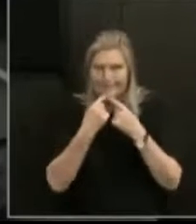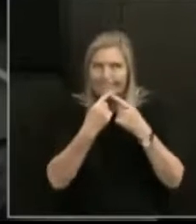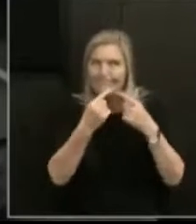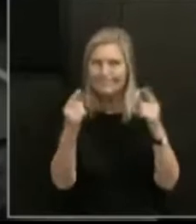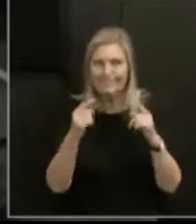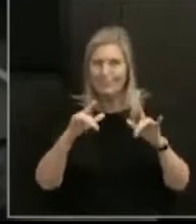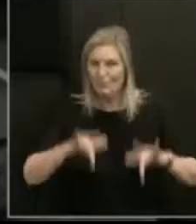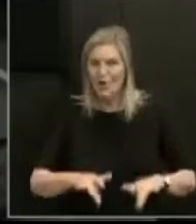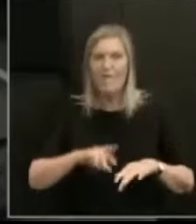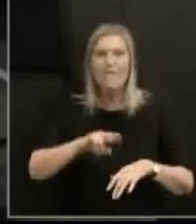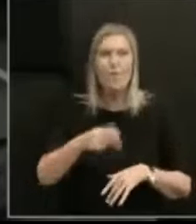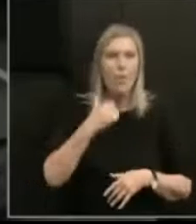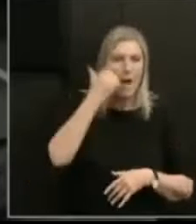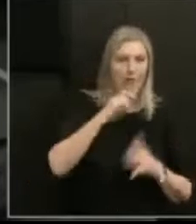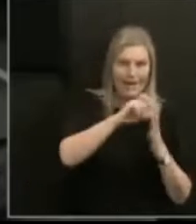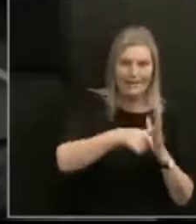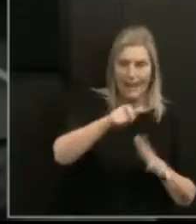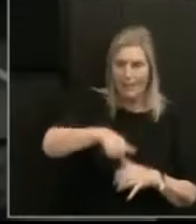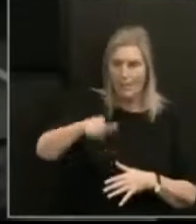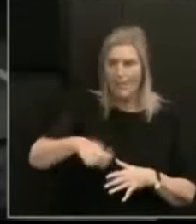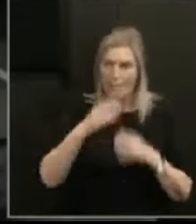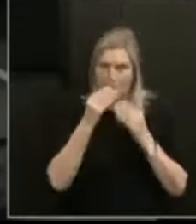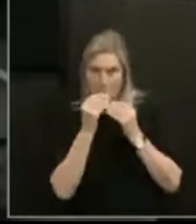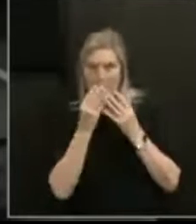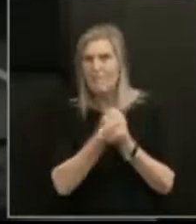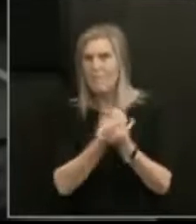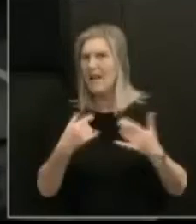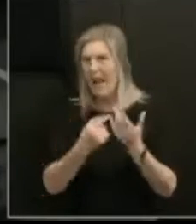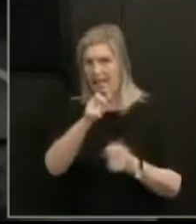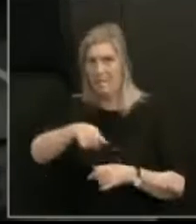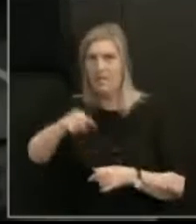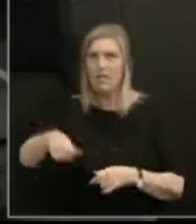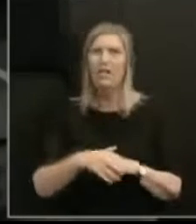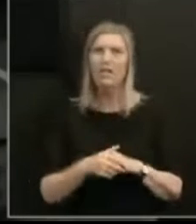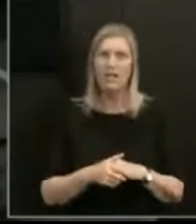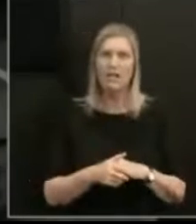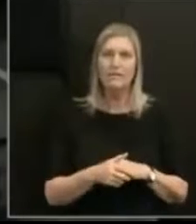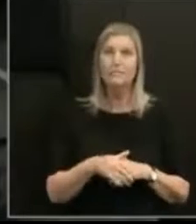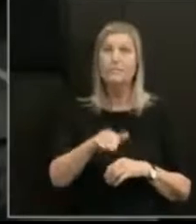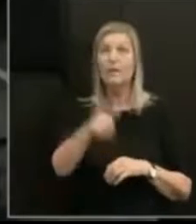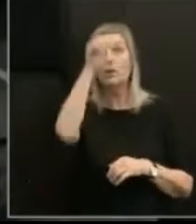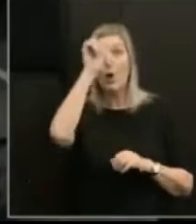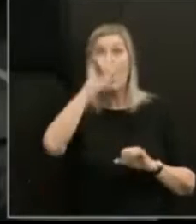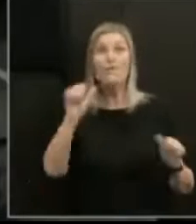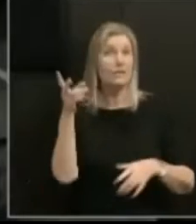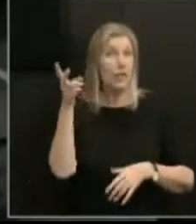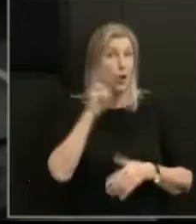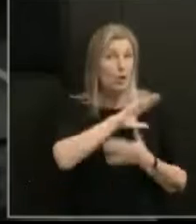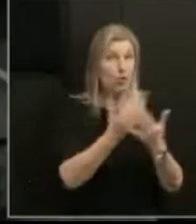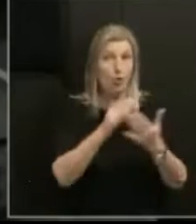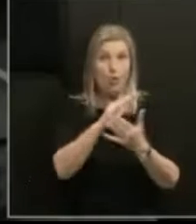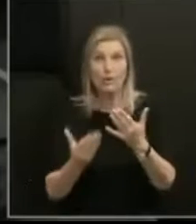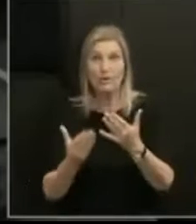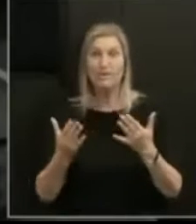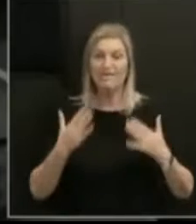Māori and for disabled people and for many others. We know from the stories we've already heard that the